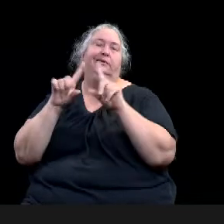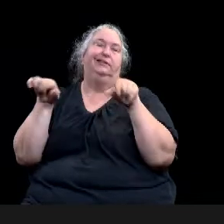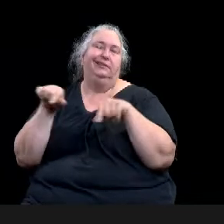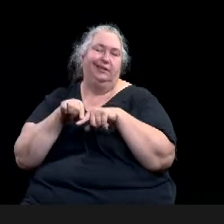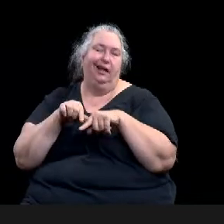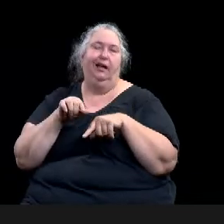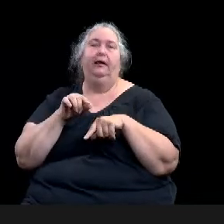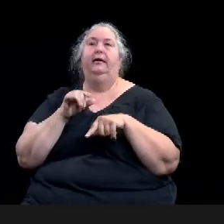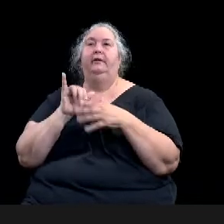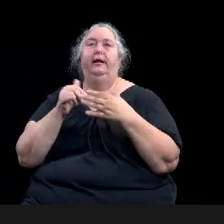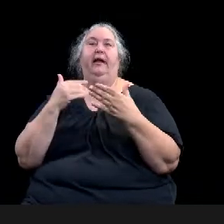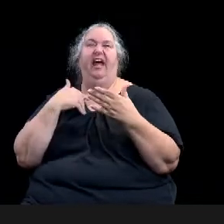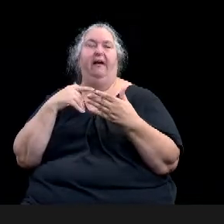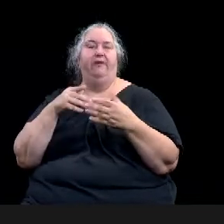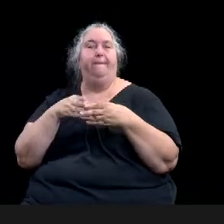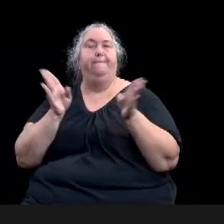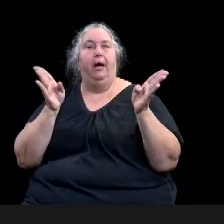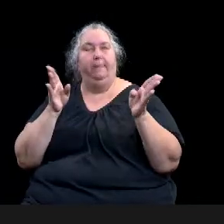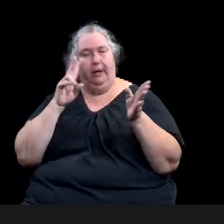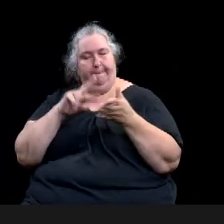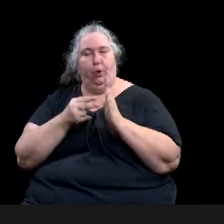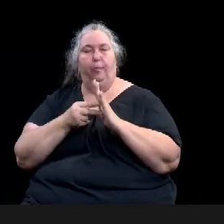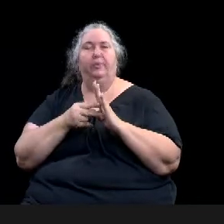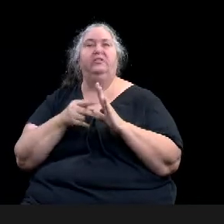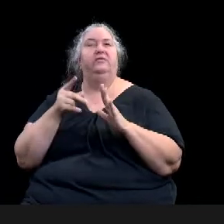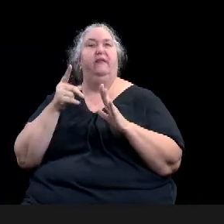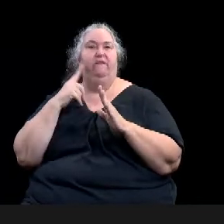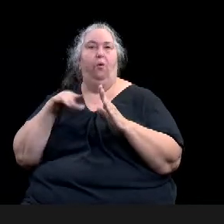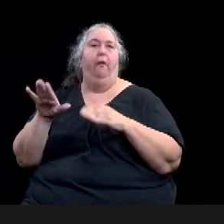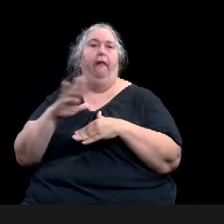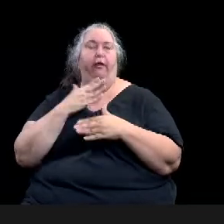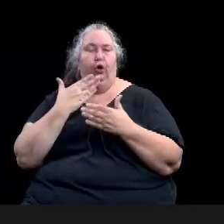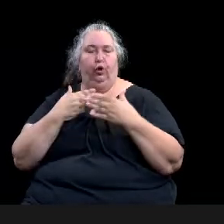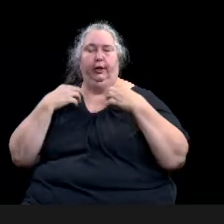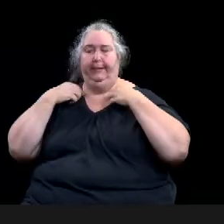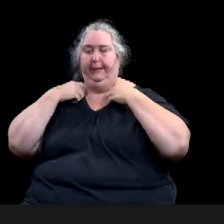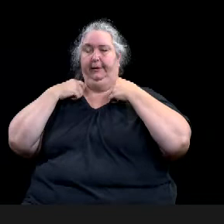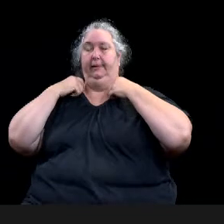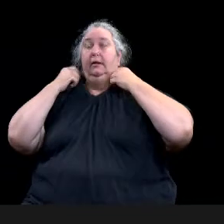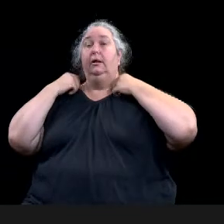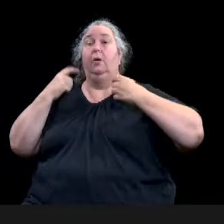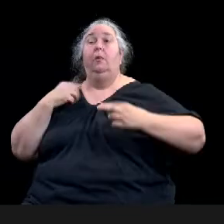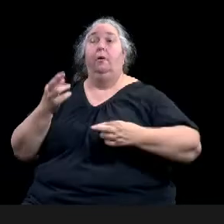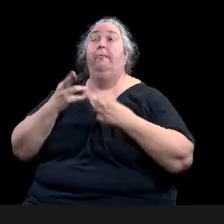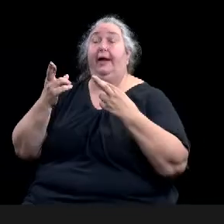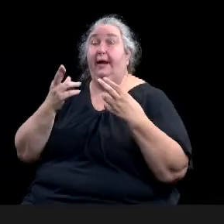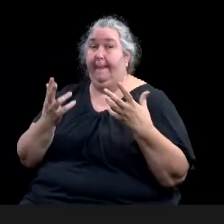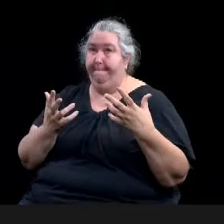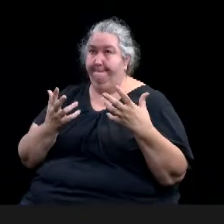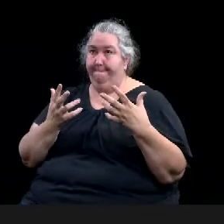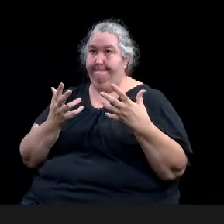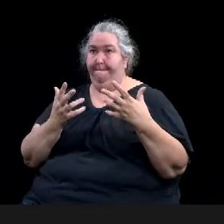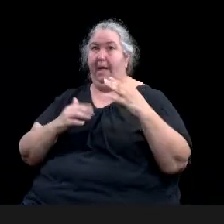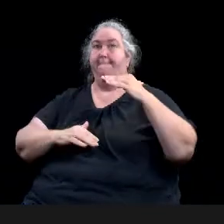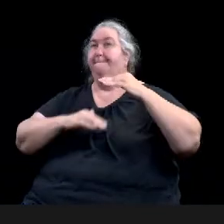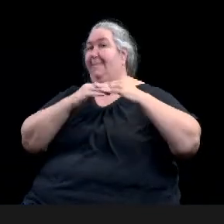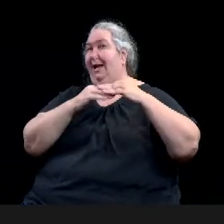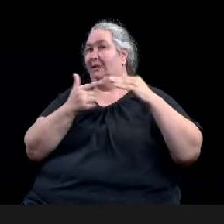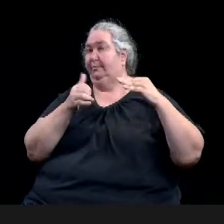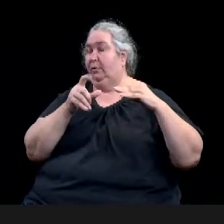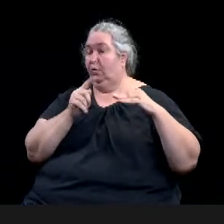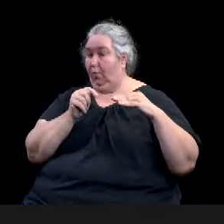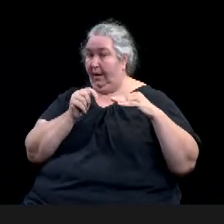or a maximum grant amount, uh, of up to $7,500, so $7,500 grant amount.